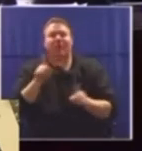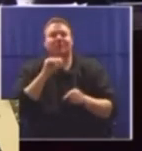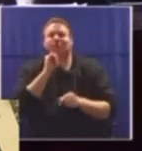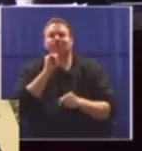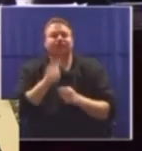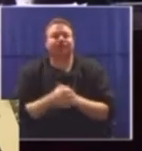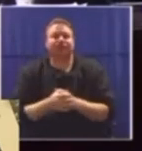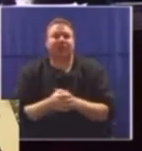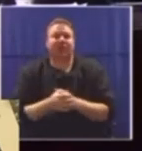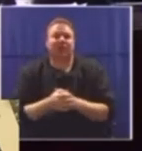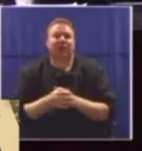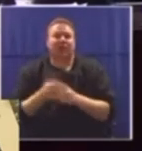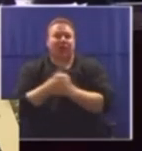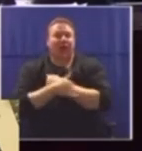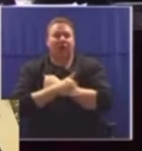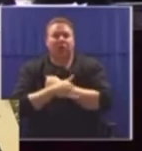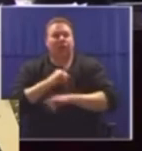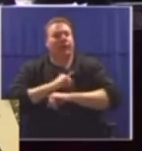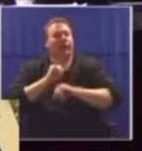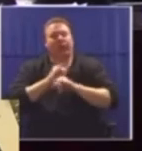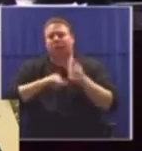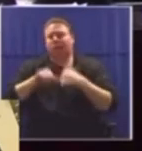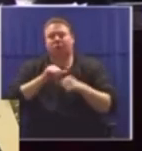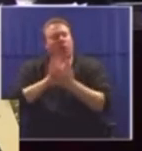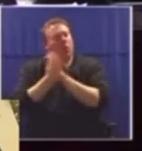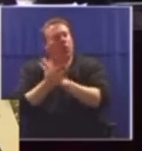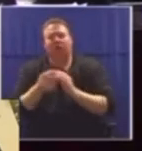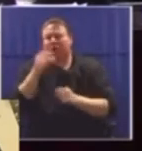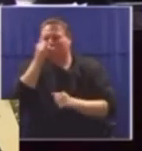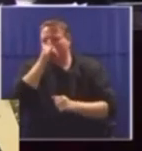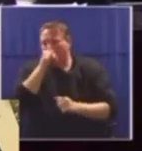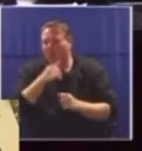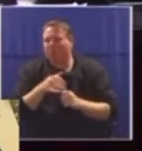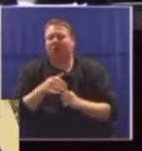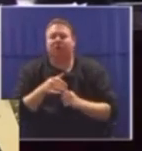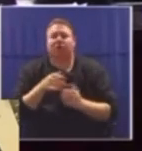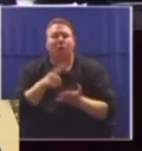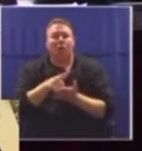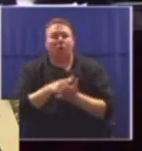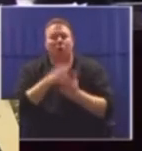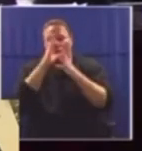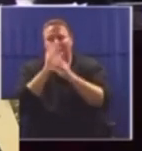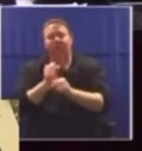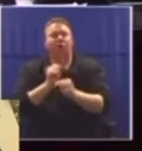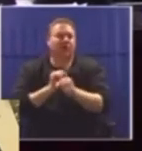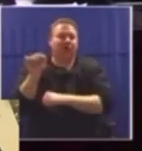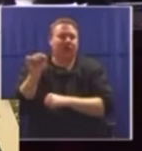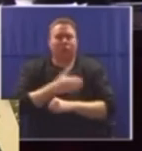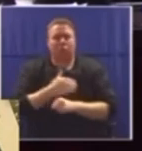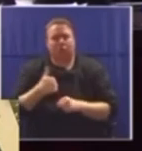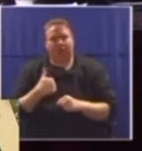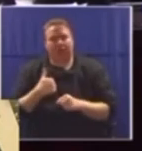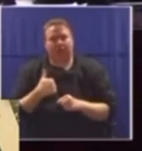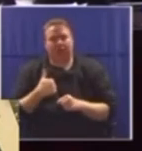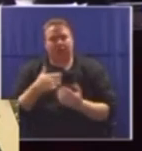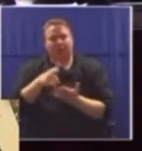the country grappling with severe social dysfunction, crime, and laws directed against women should